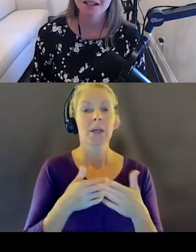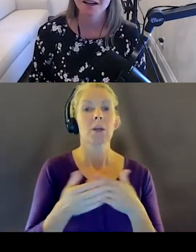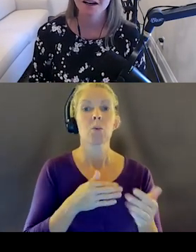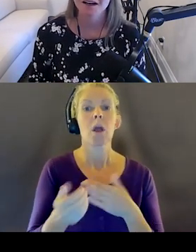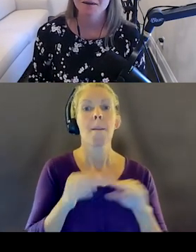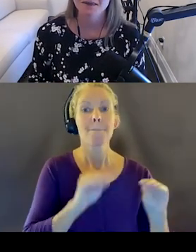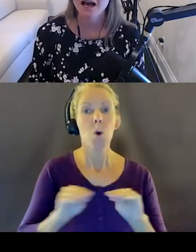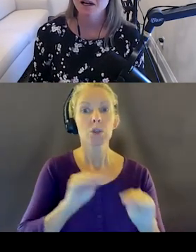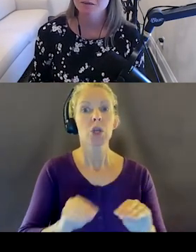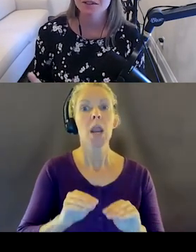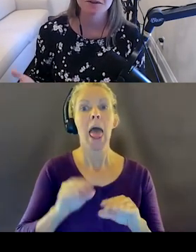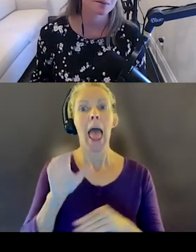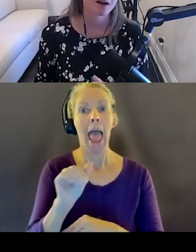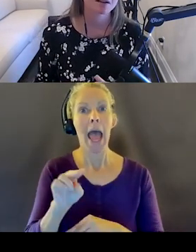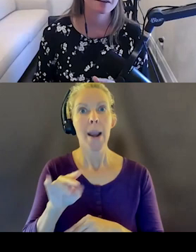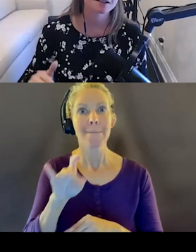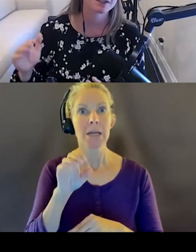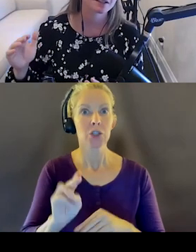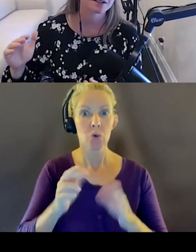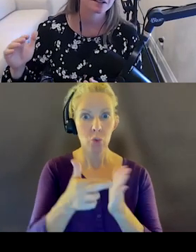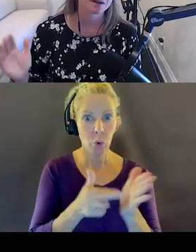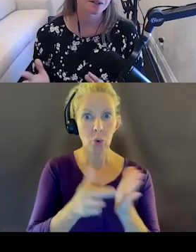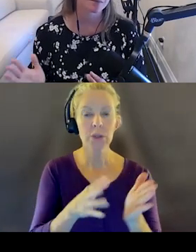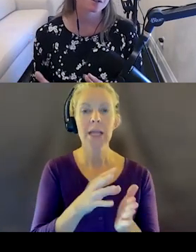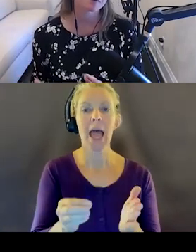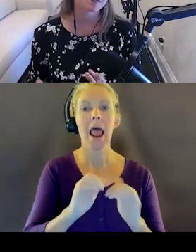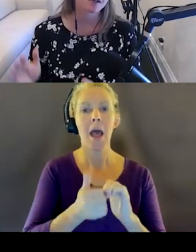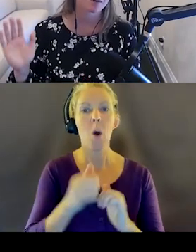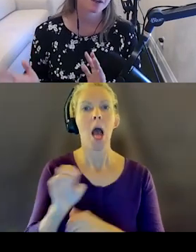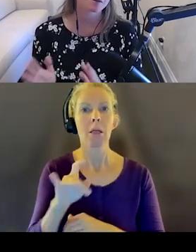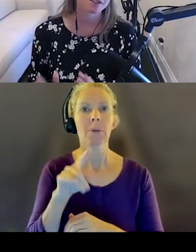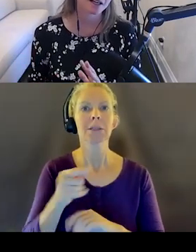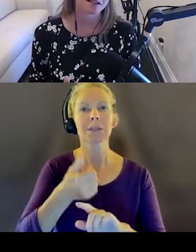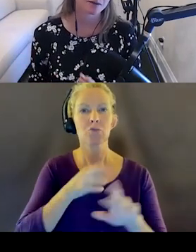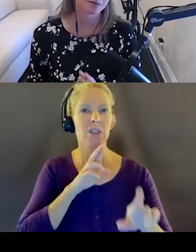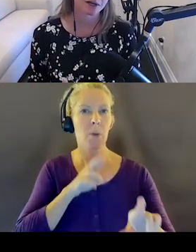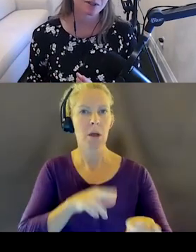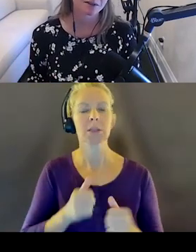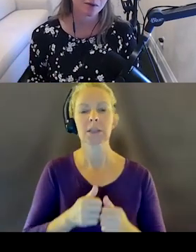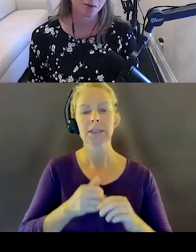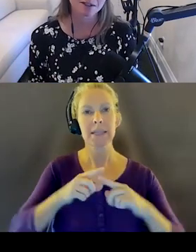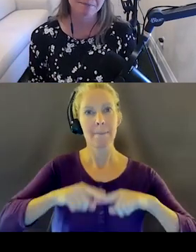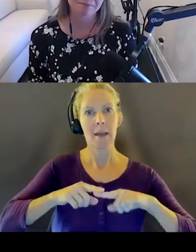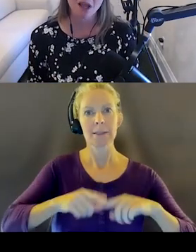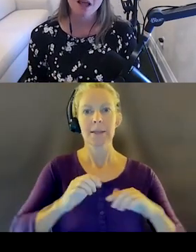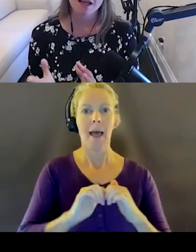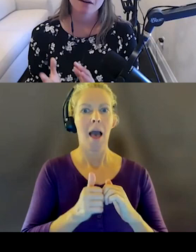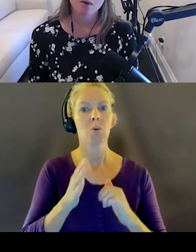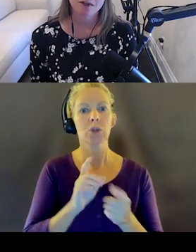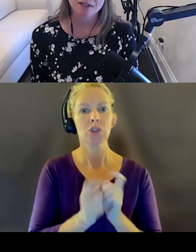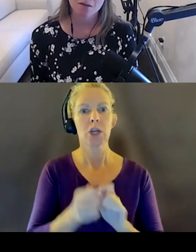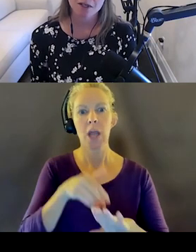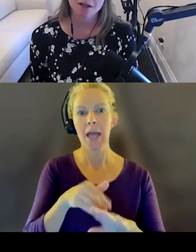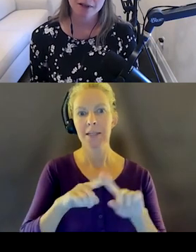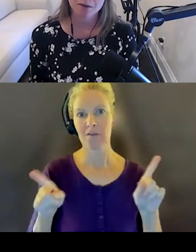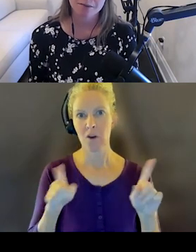rules. And how elements respond. That speaks again to the responsiveness. How things will change at different breakpoints and viewports. And